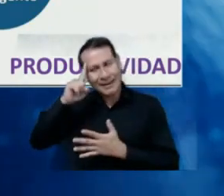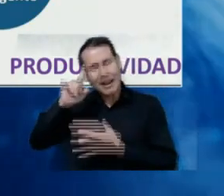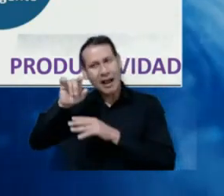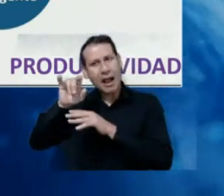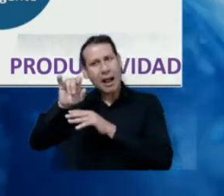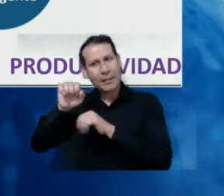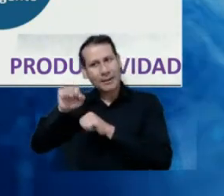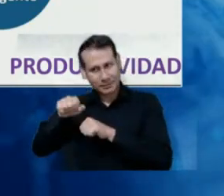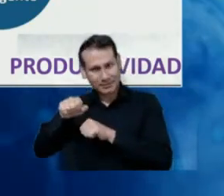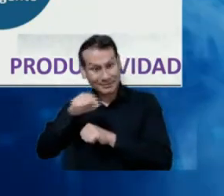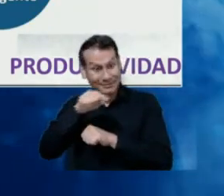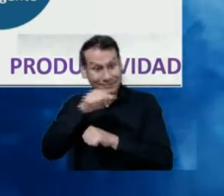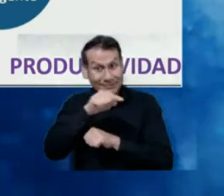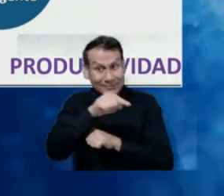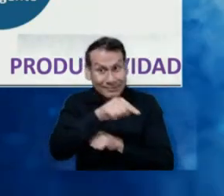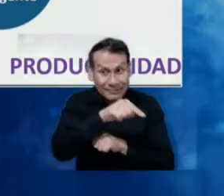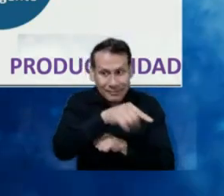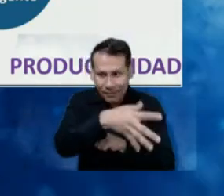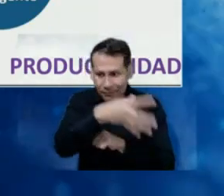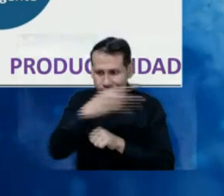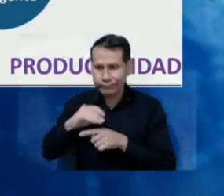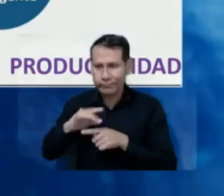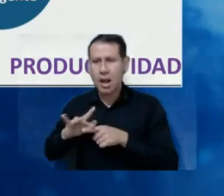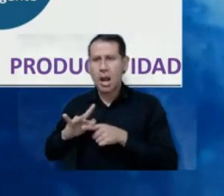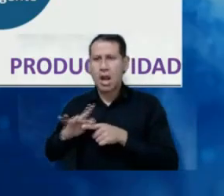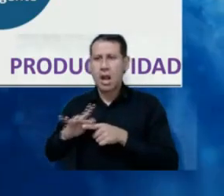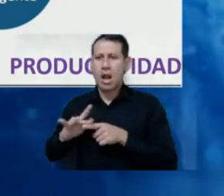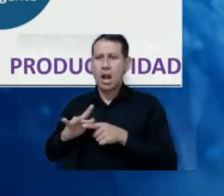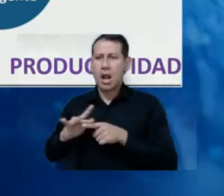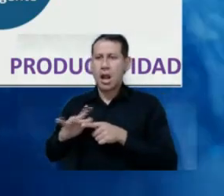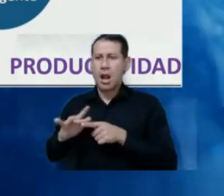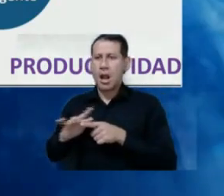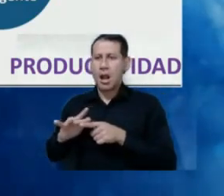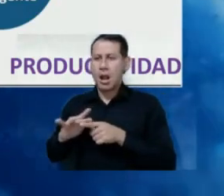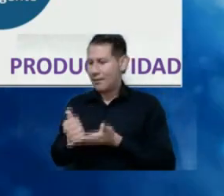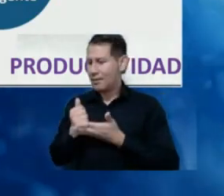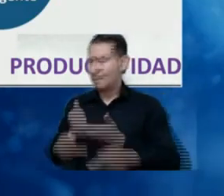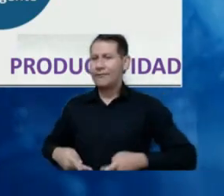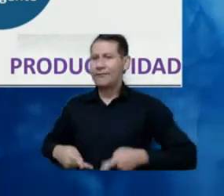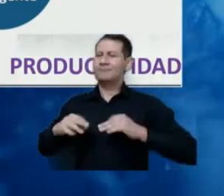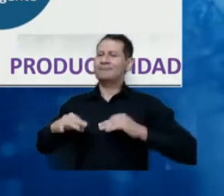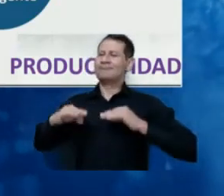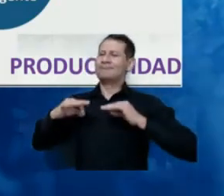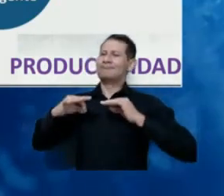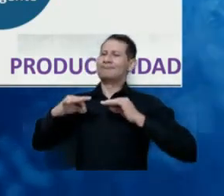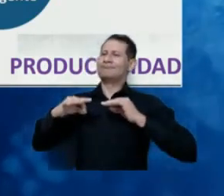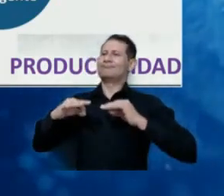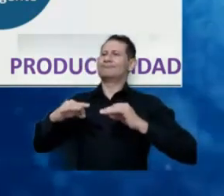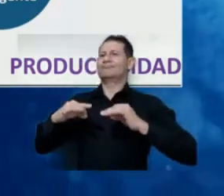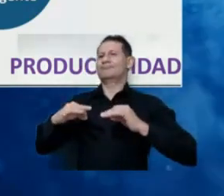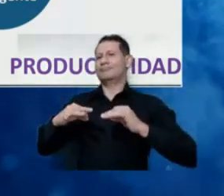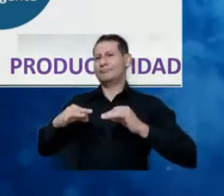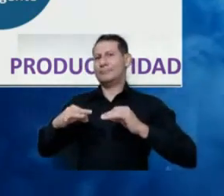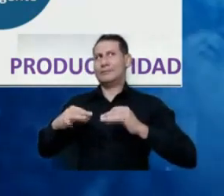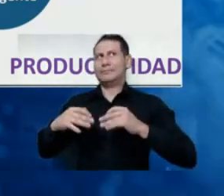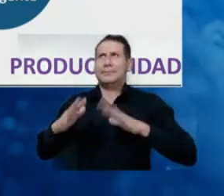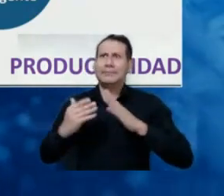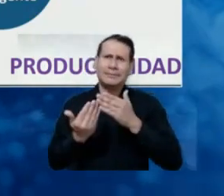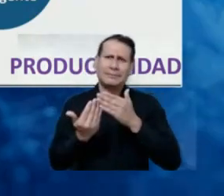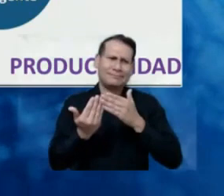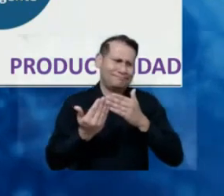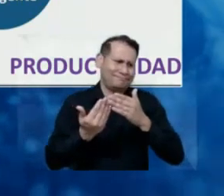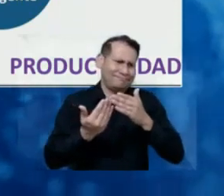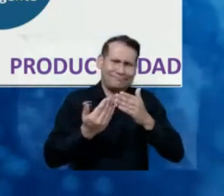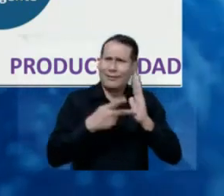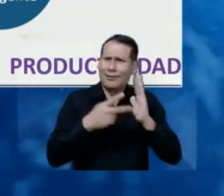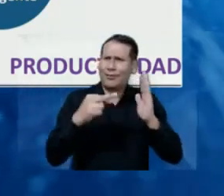to improve the conditions, so that we can have a better quality of life. And many technologies, I involve